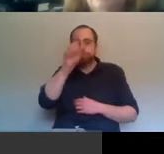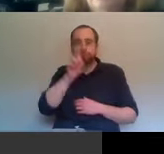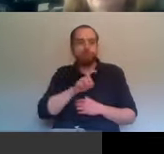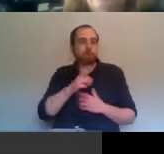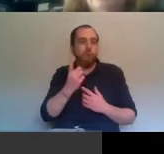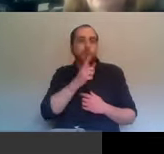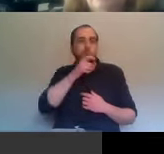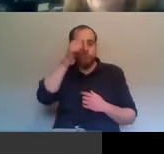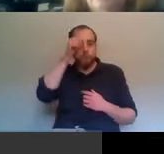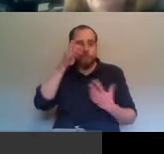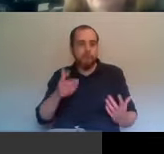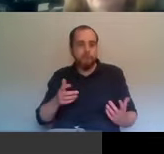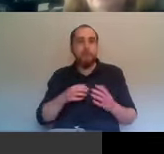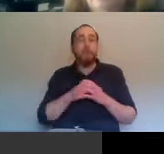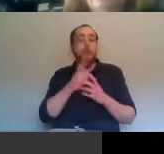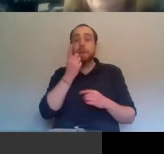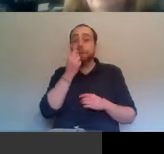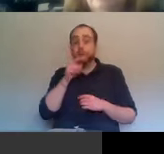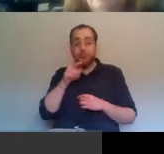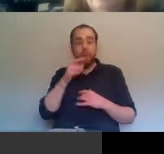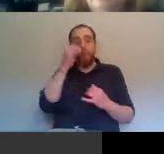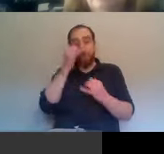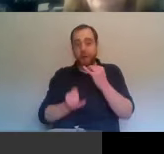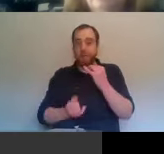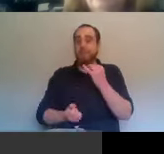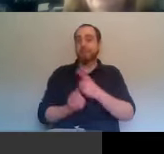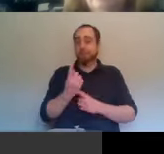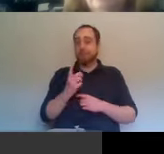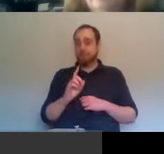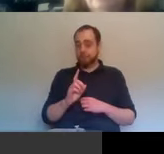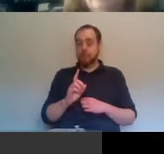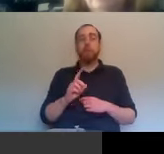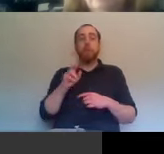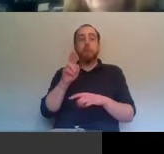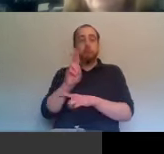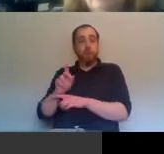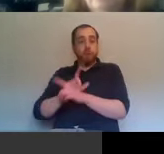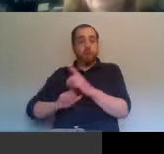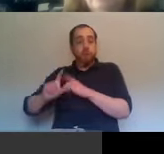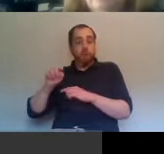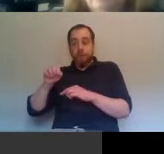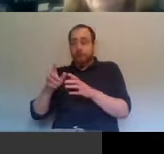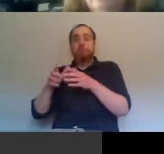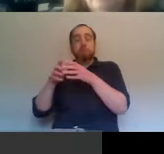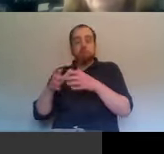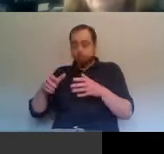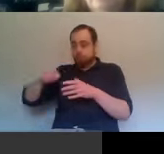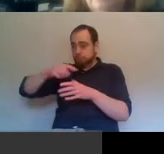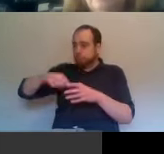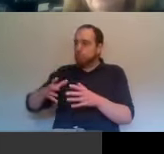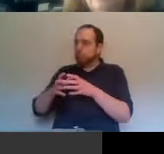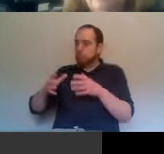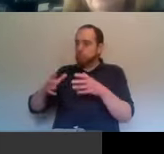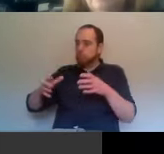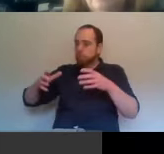and it, and, and there is the possibility, the worst case scenario is you get within the indus community, a decisive growth in opposition to the Good Friday